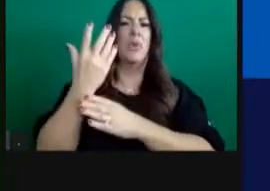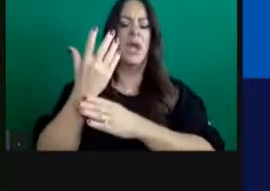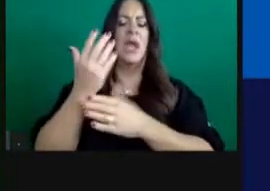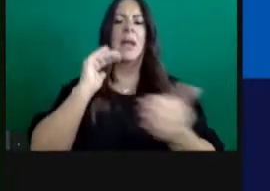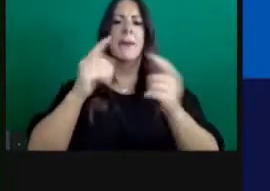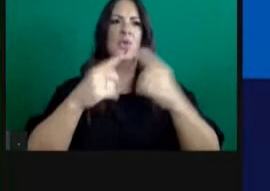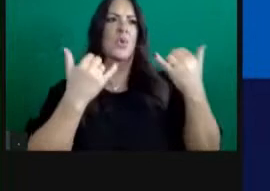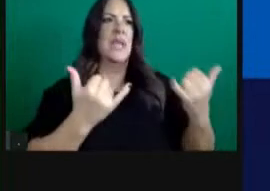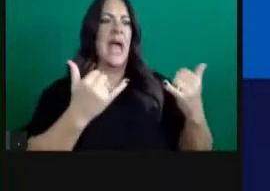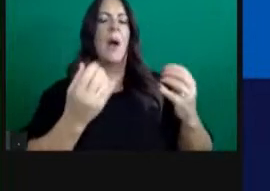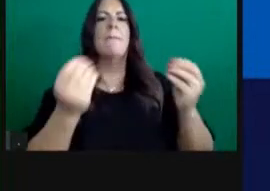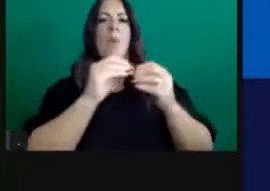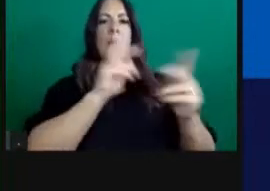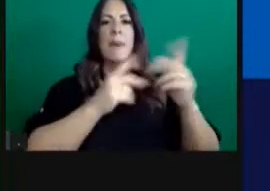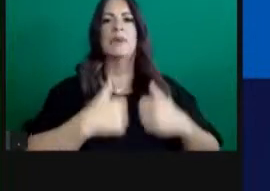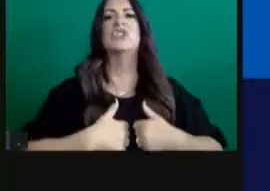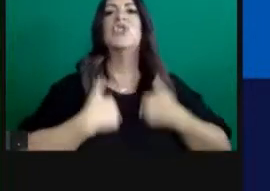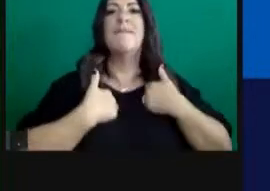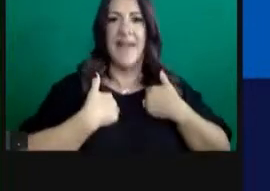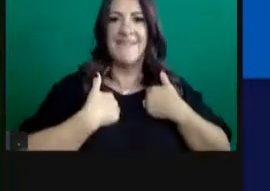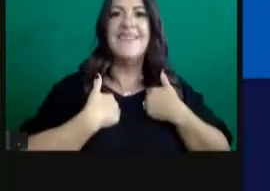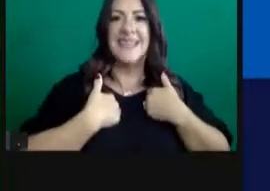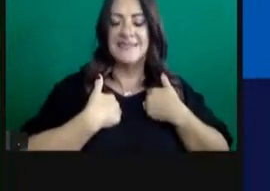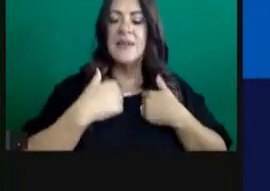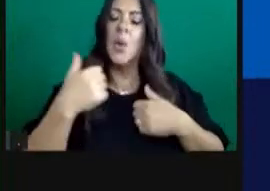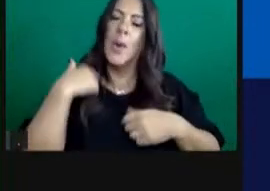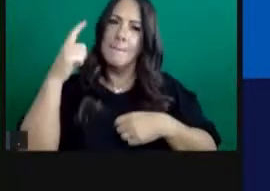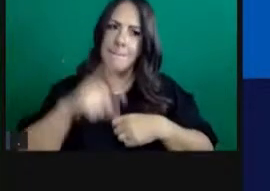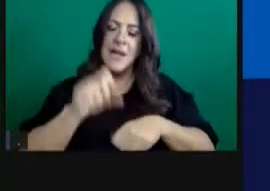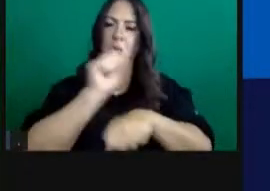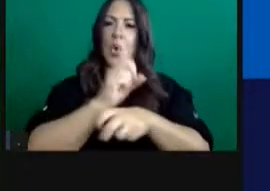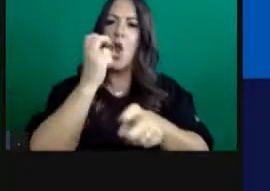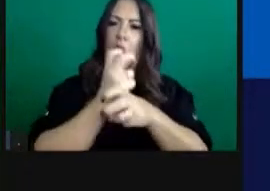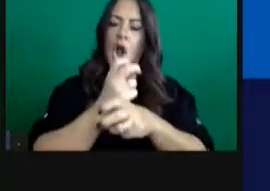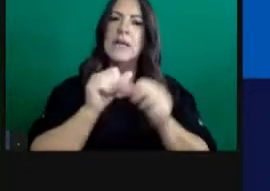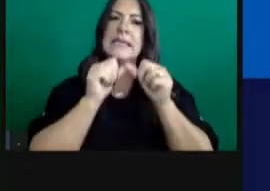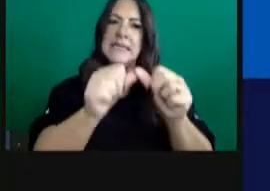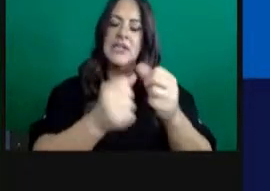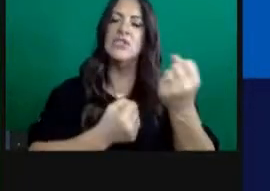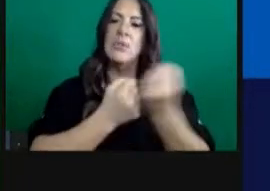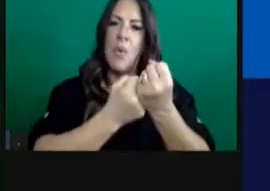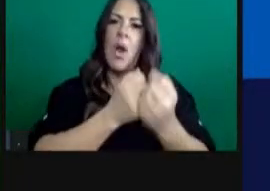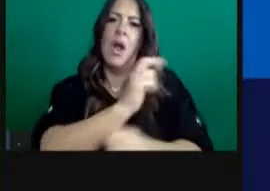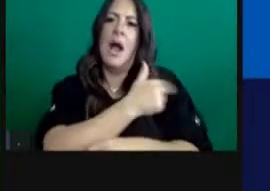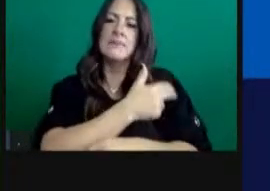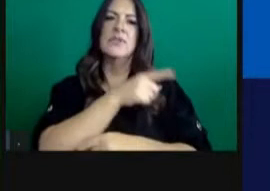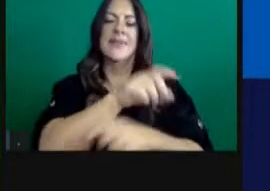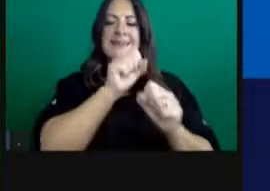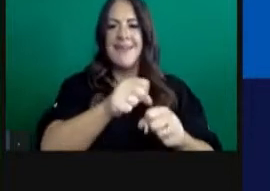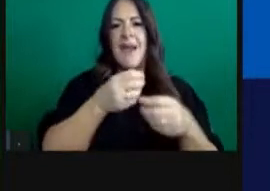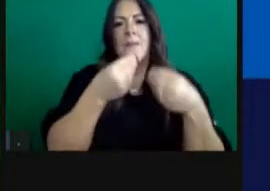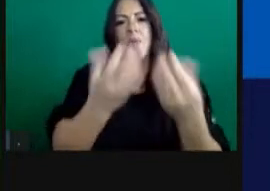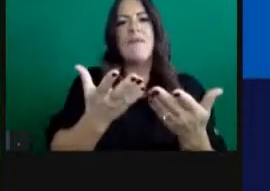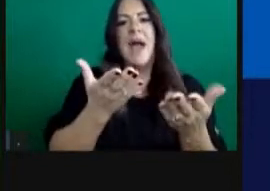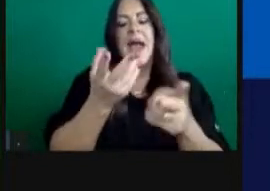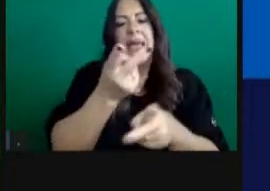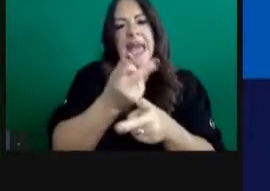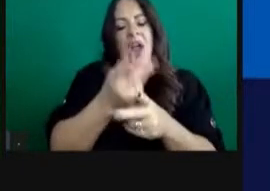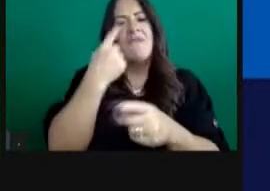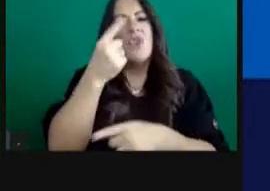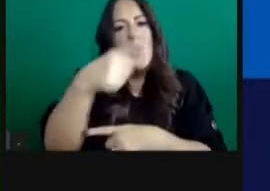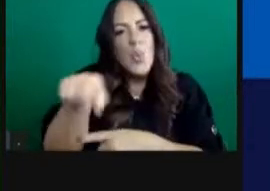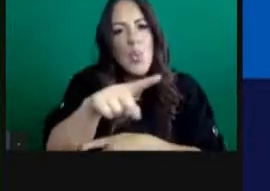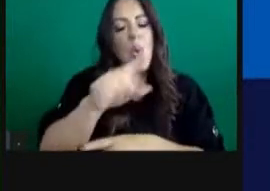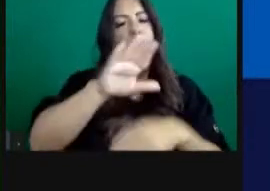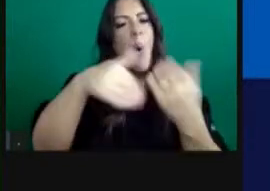We must continue to work to make sure the hospitals have a chance to provide that care to all Californians who